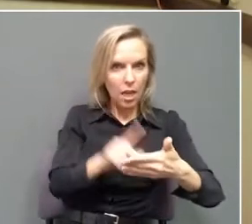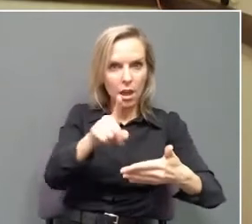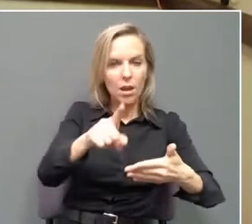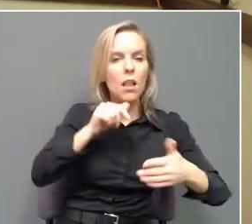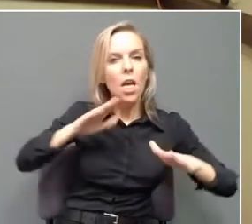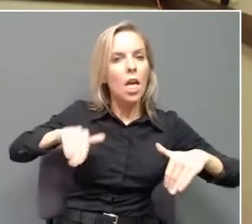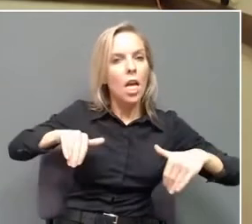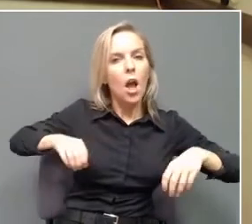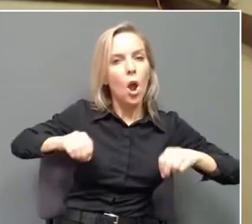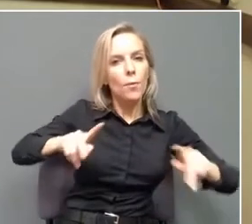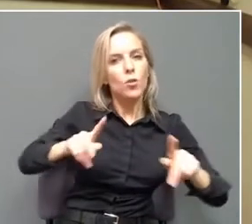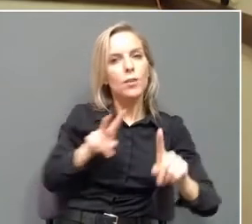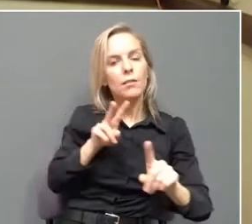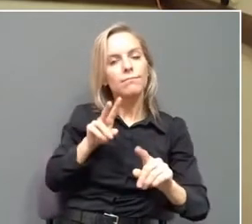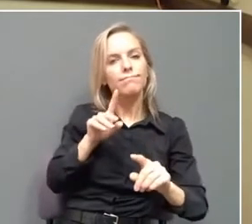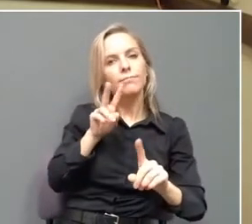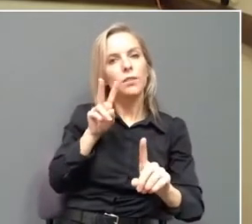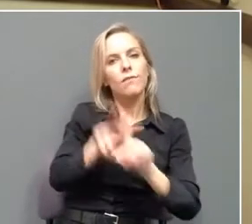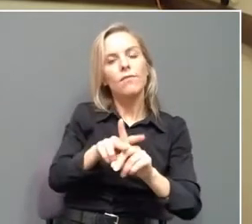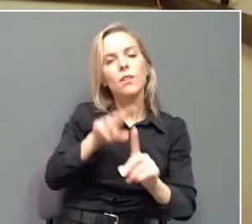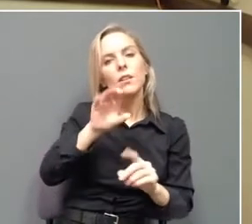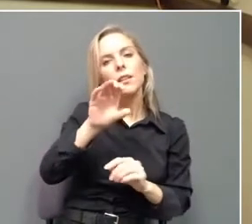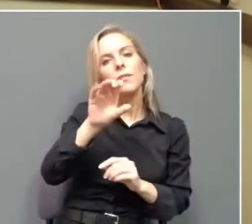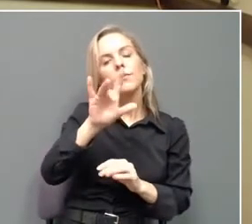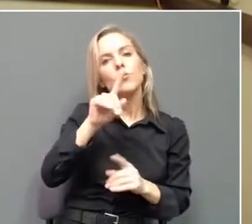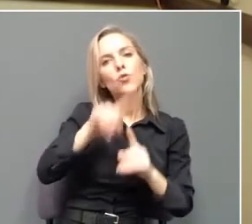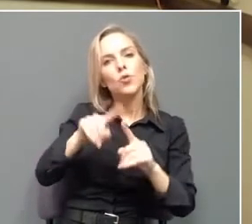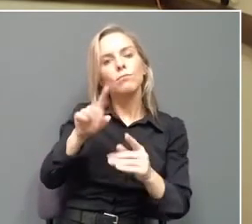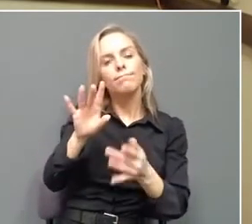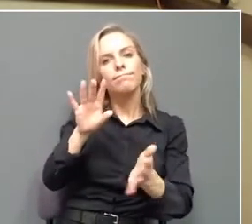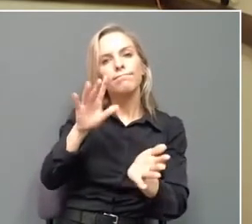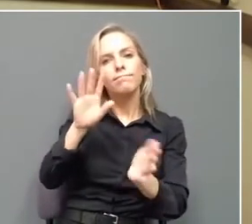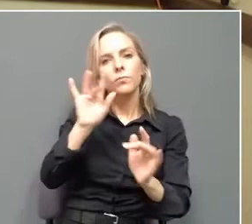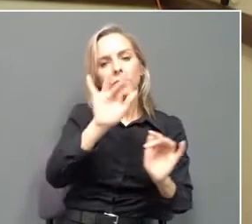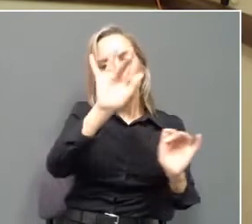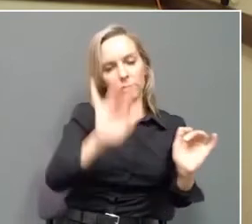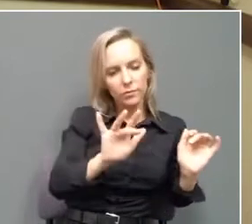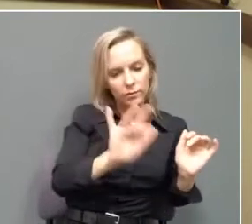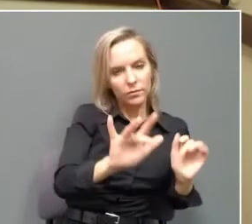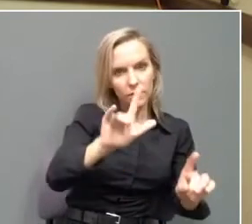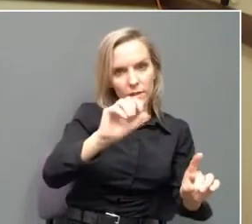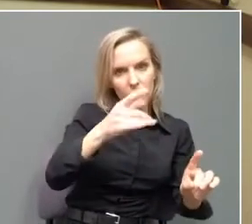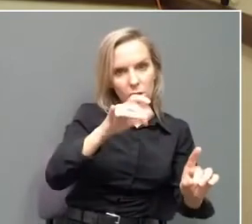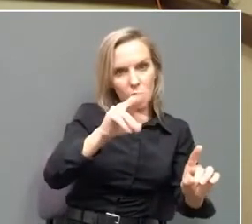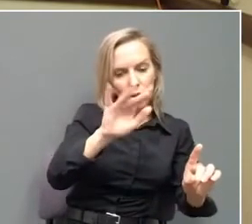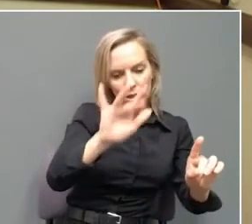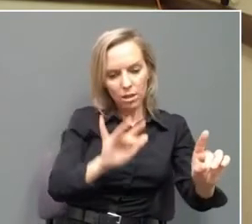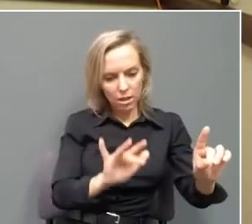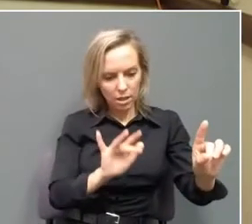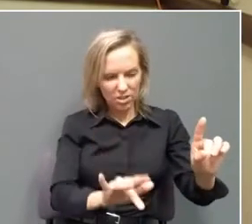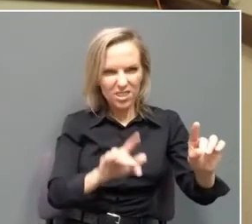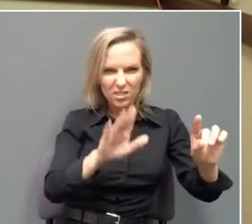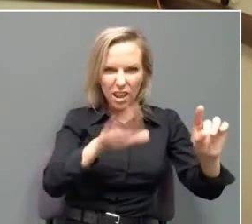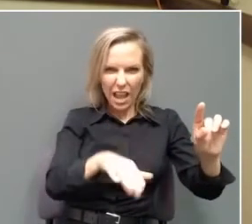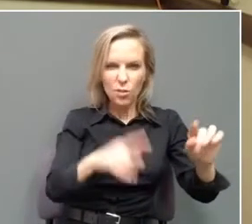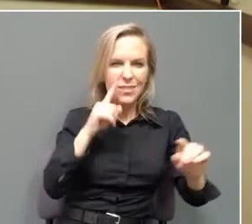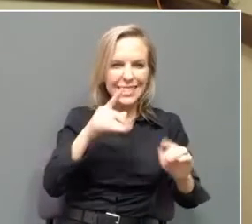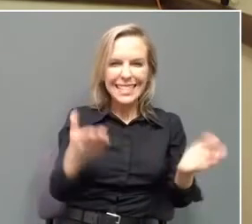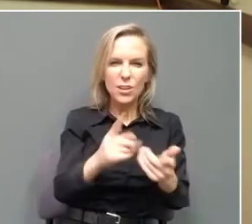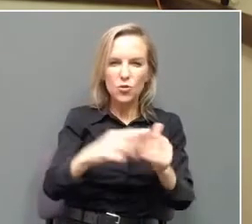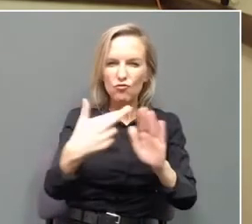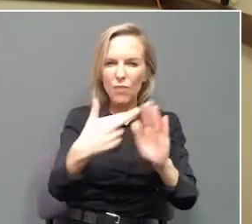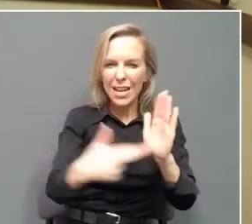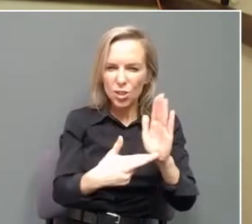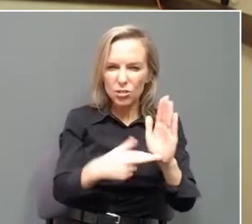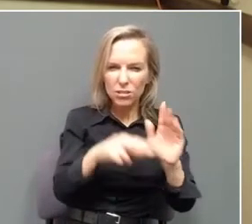yet, make sure that once you hit login, you go down and click here to register. It's about halfway down the page and it's